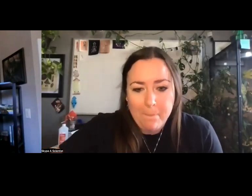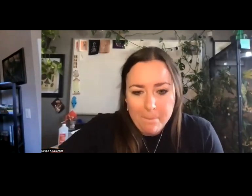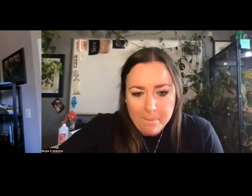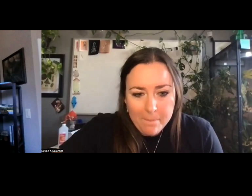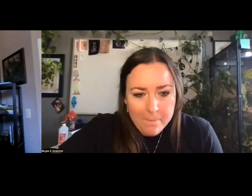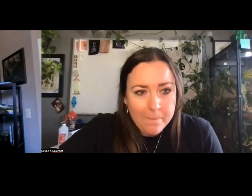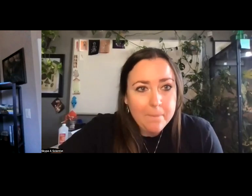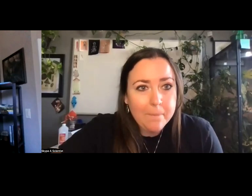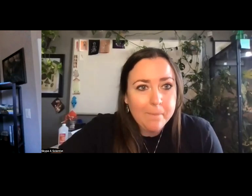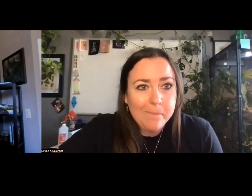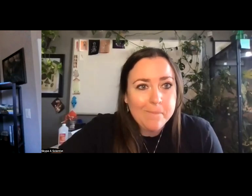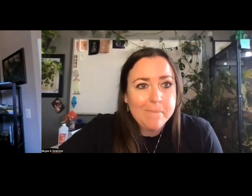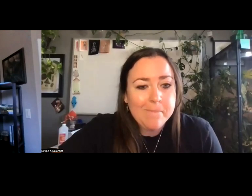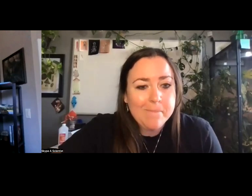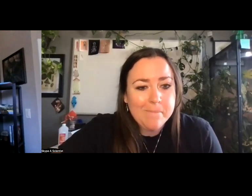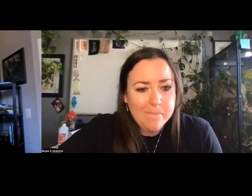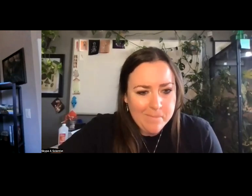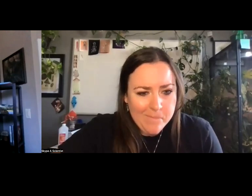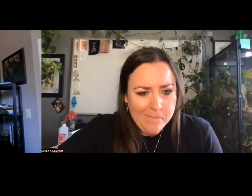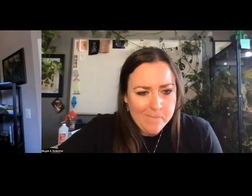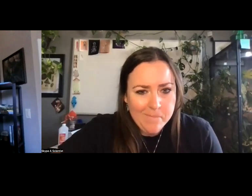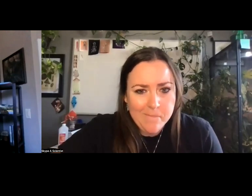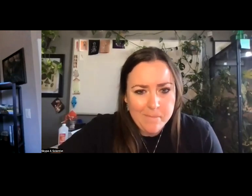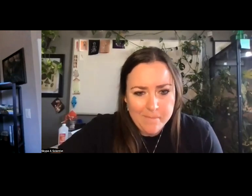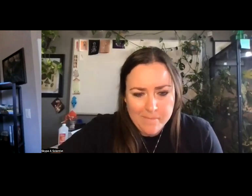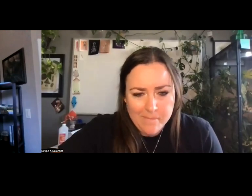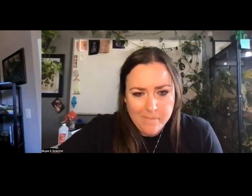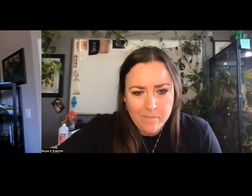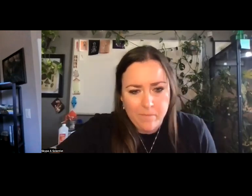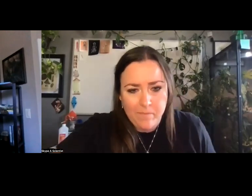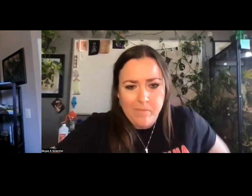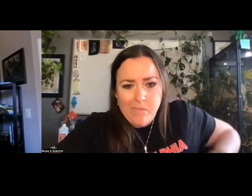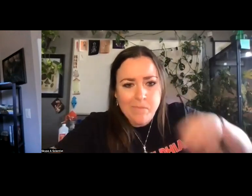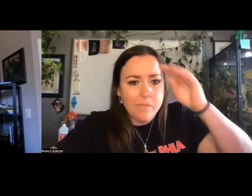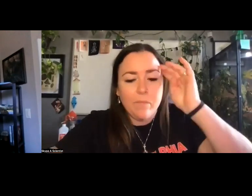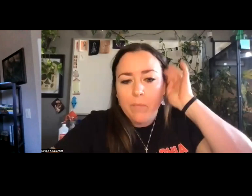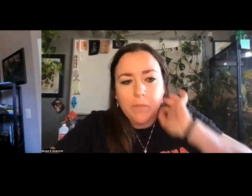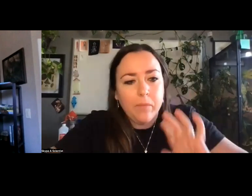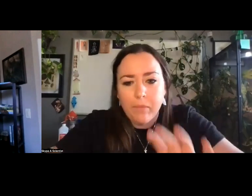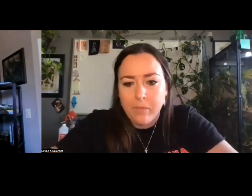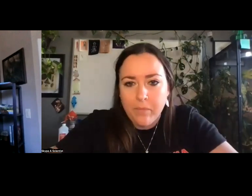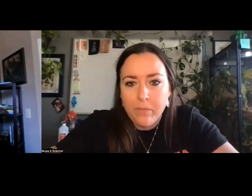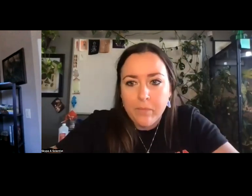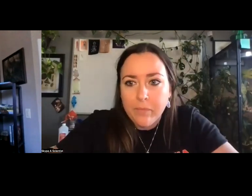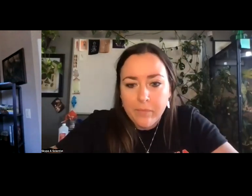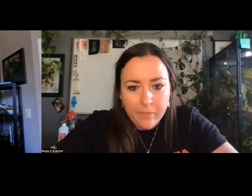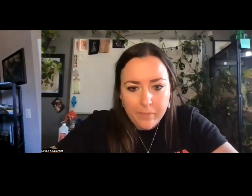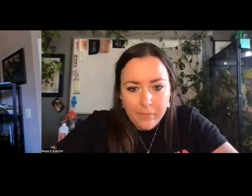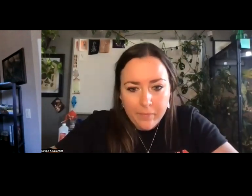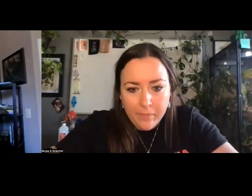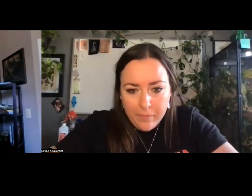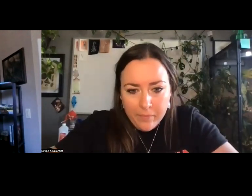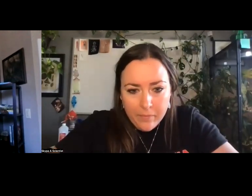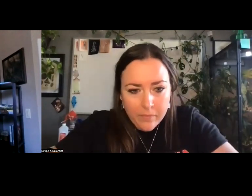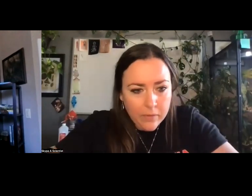Um, the most dangerous places are where the humidity is high. So swampy areas, um, they may have more leprosy in those